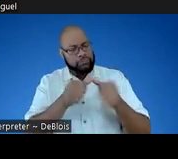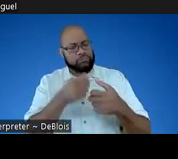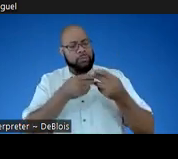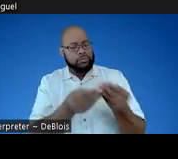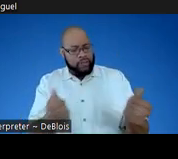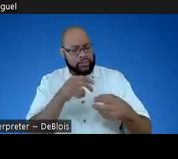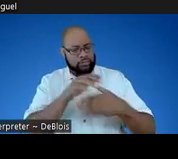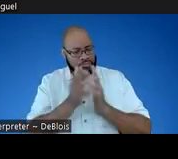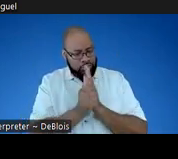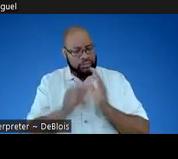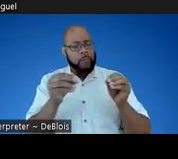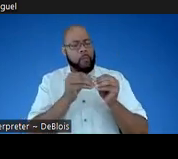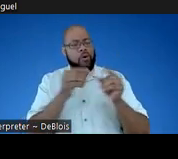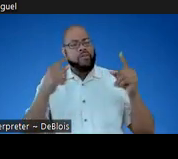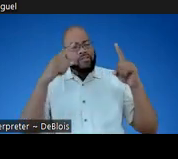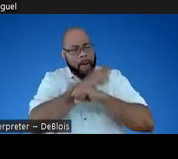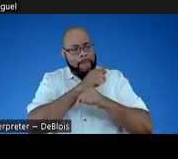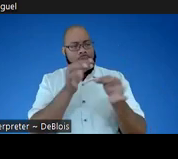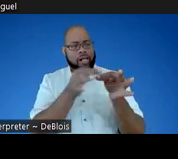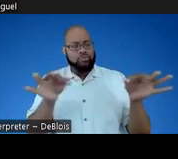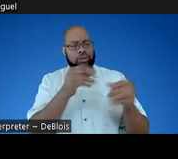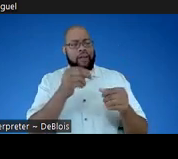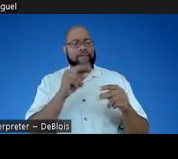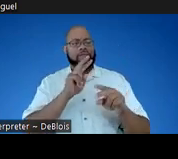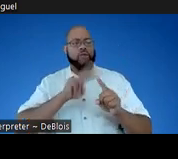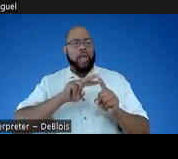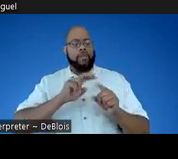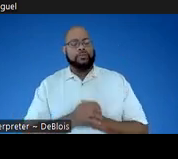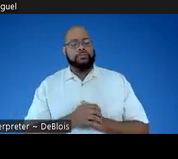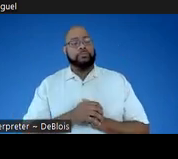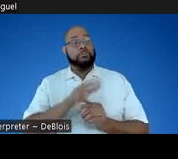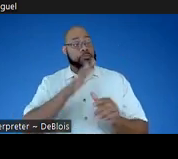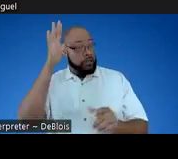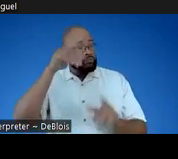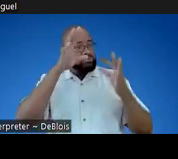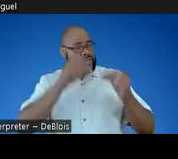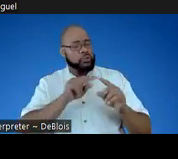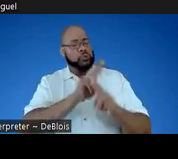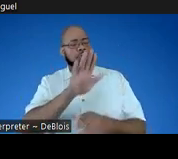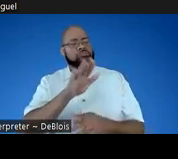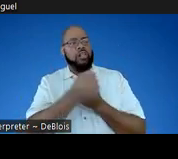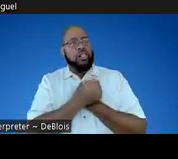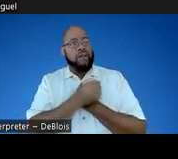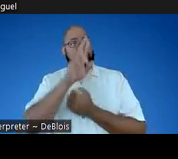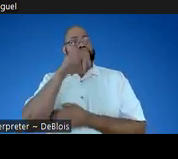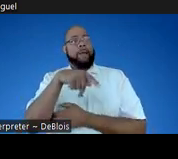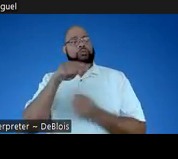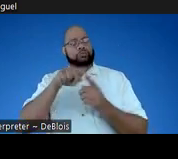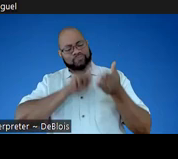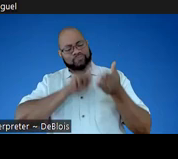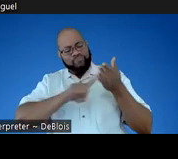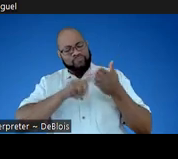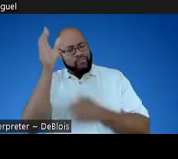solving skills, and more complex language and vocabulary. Kingston's parents decided to use his love of ramps to investigate the